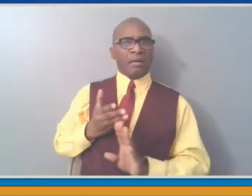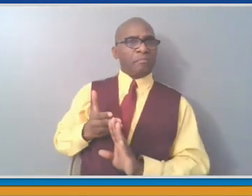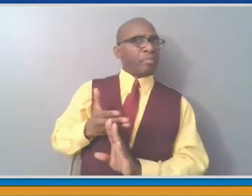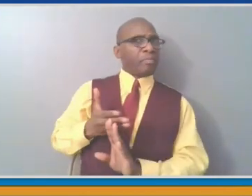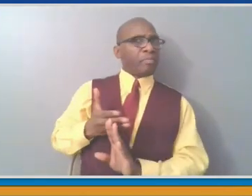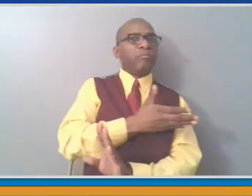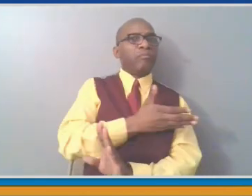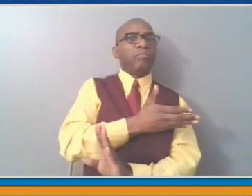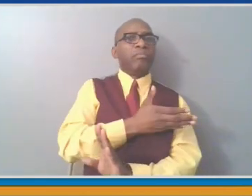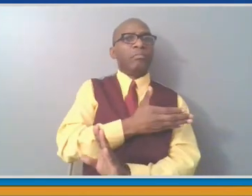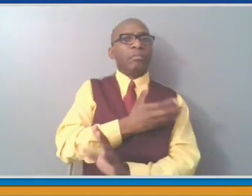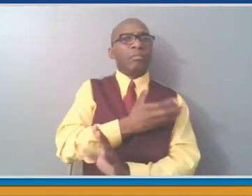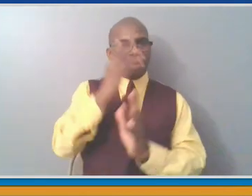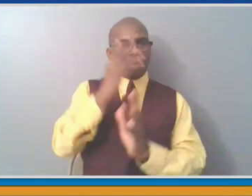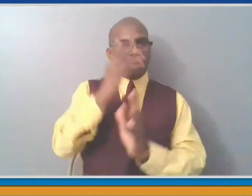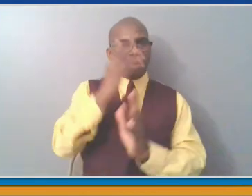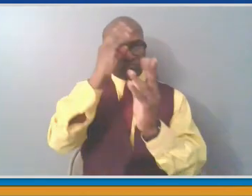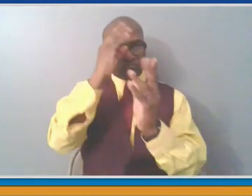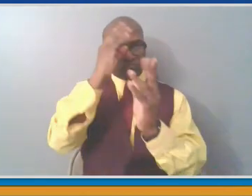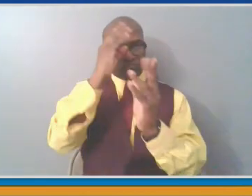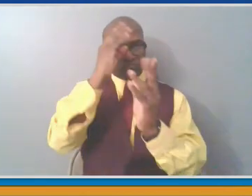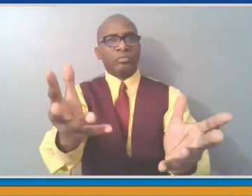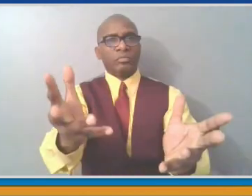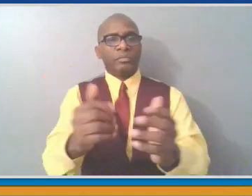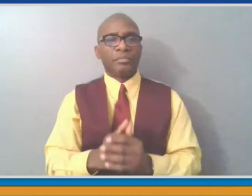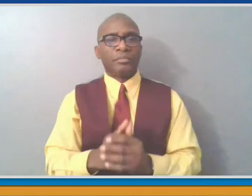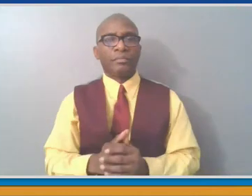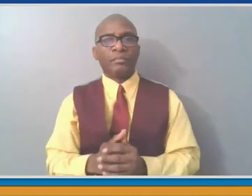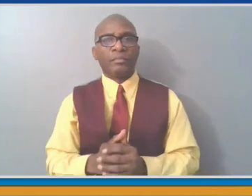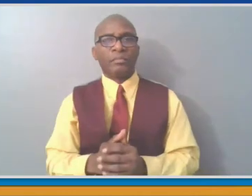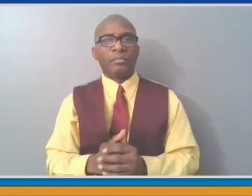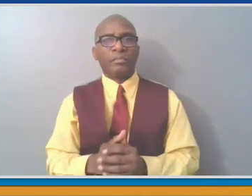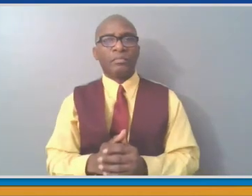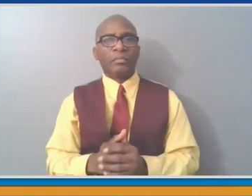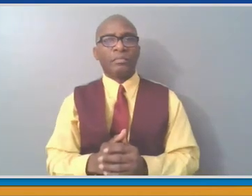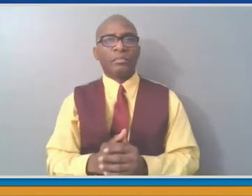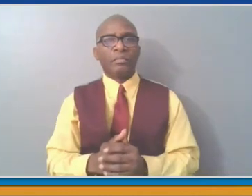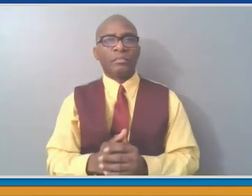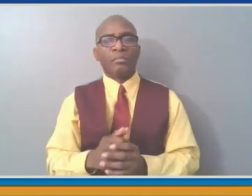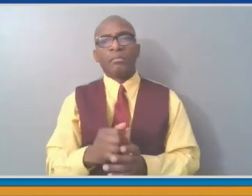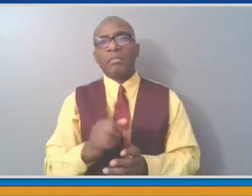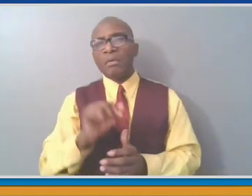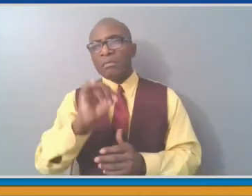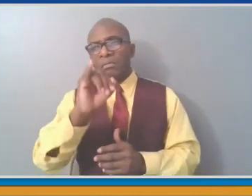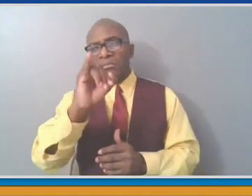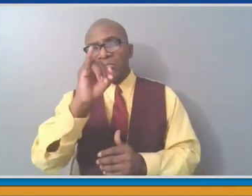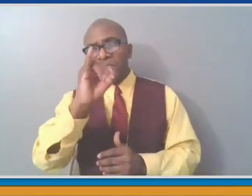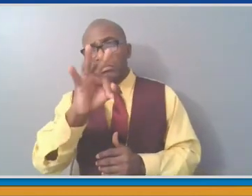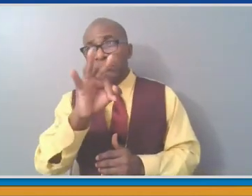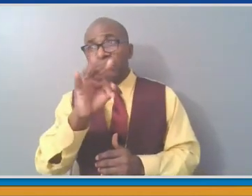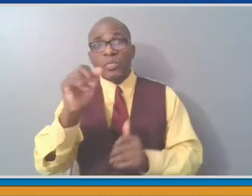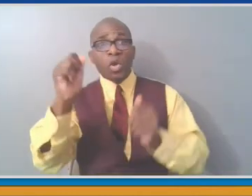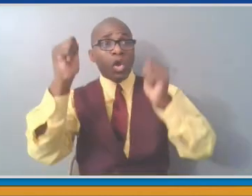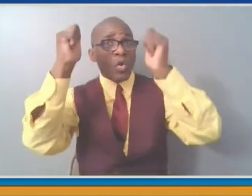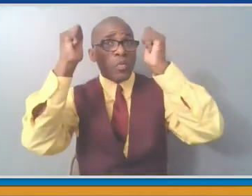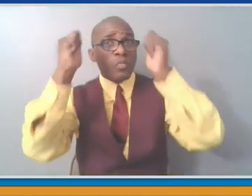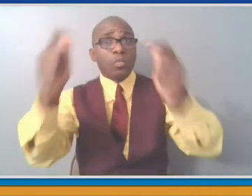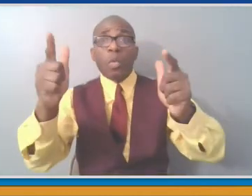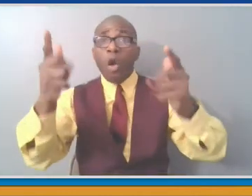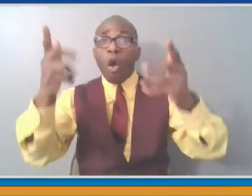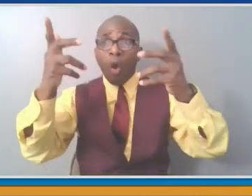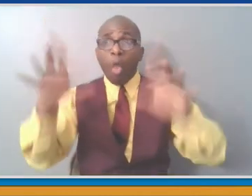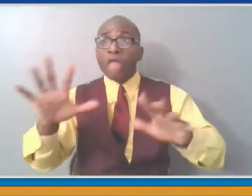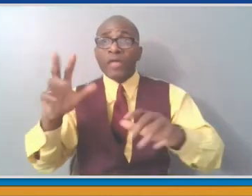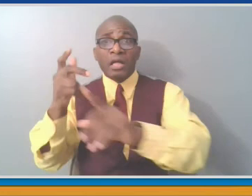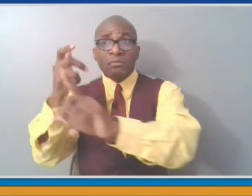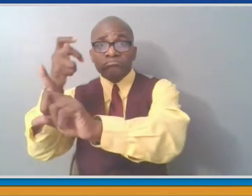sure that everybody who's the most vulnerable have gotten their shots, then first come, first serve is fine. First come, first serve would not have made sense at the beginning